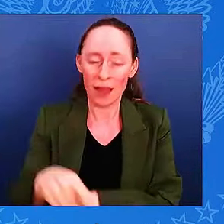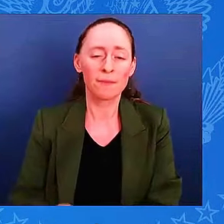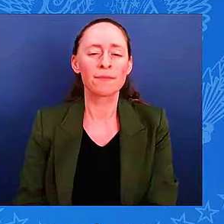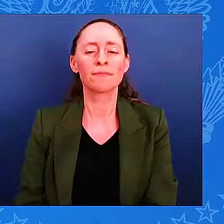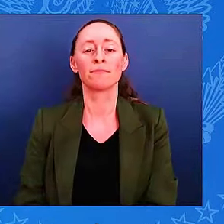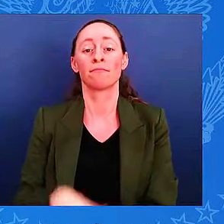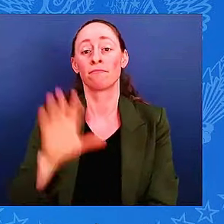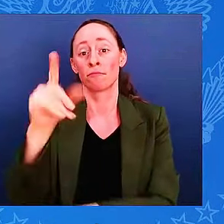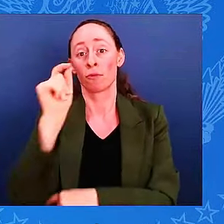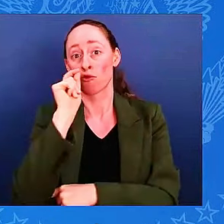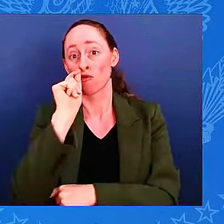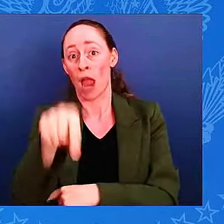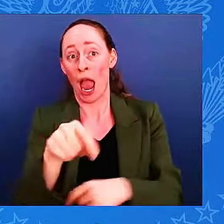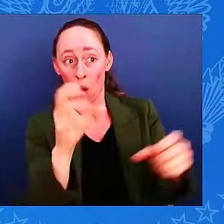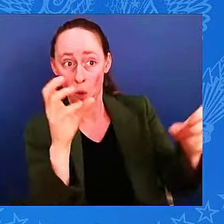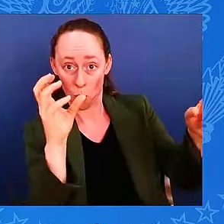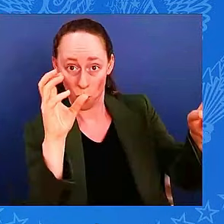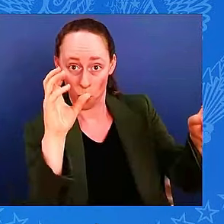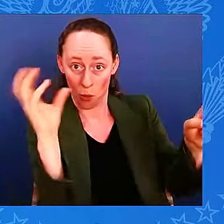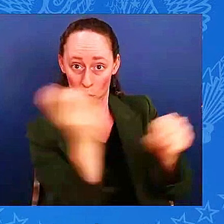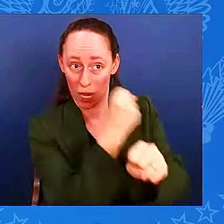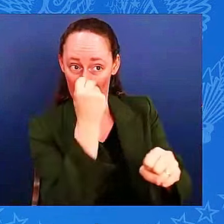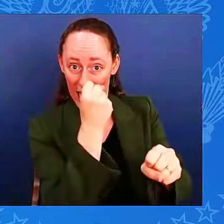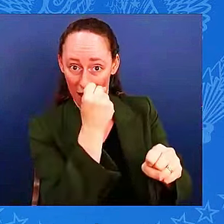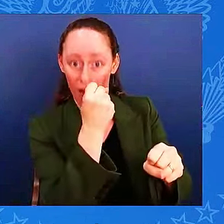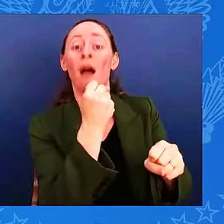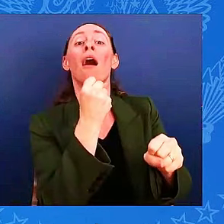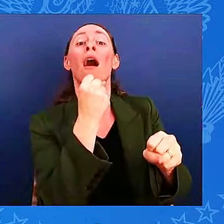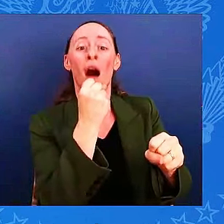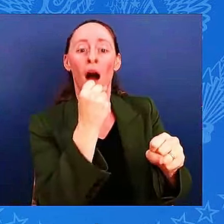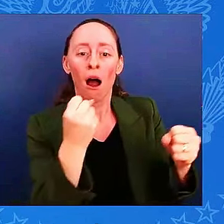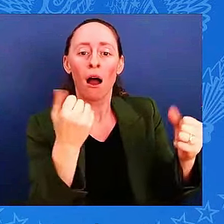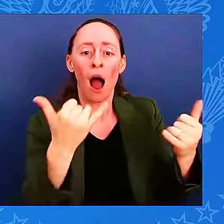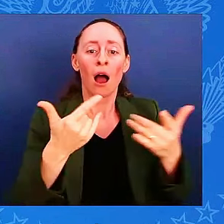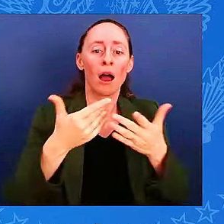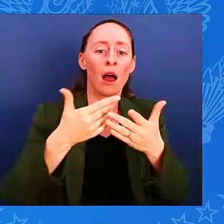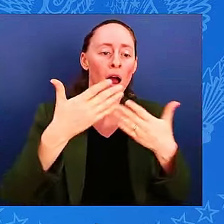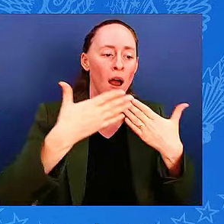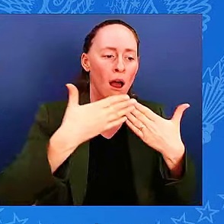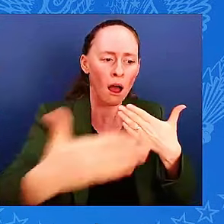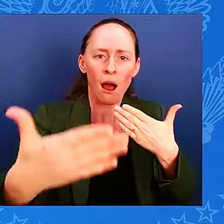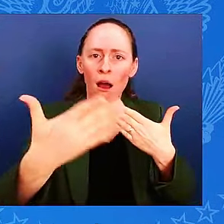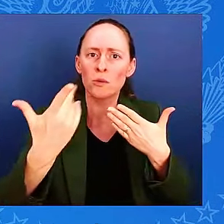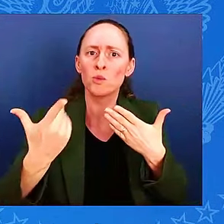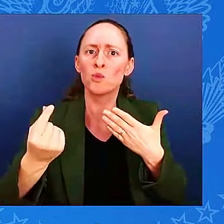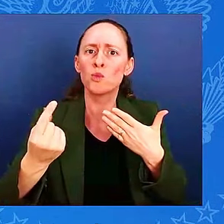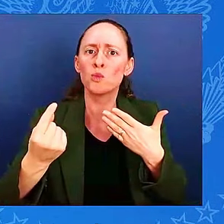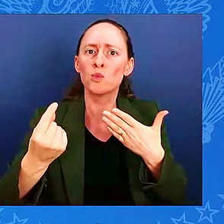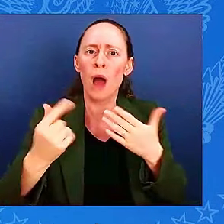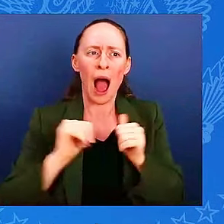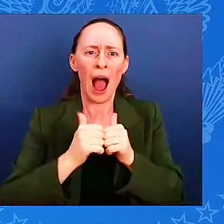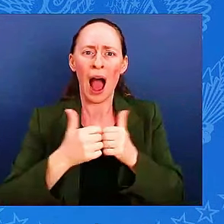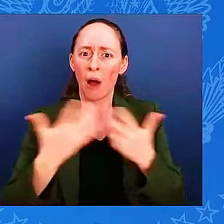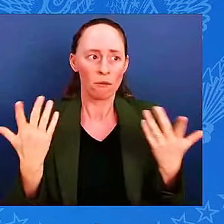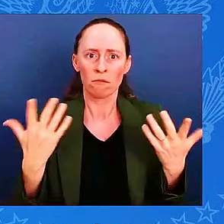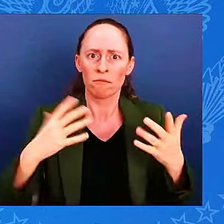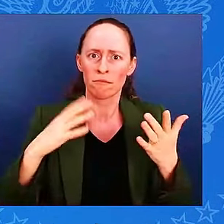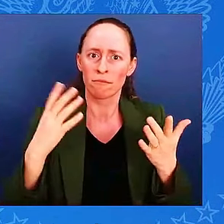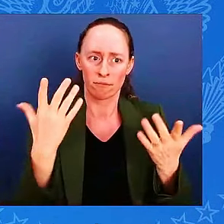Ukrainians do to make the most of a free and independent future, of which so many have sacrificed so much.